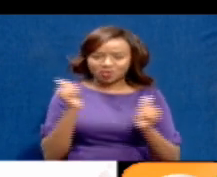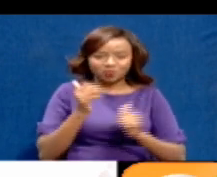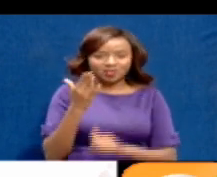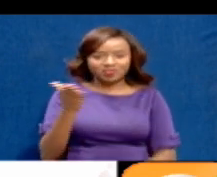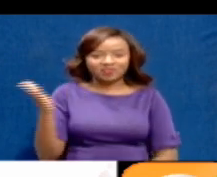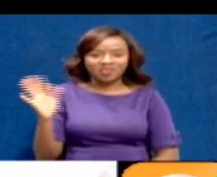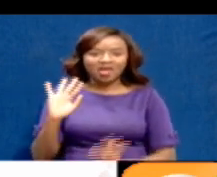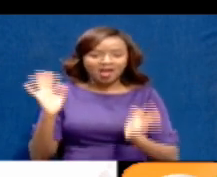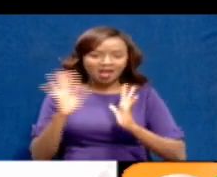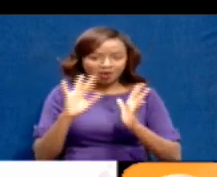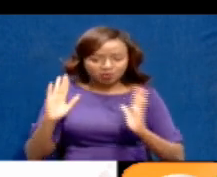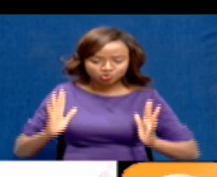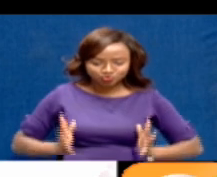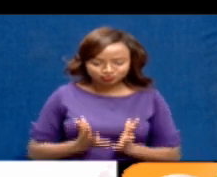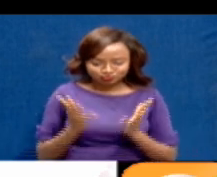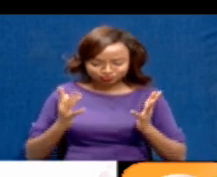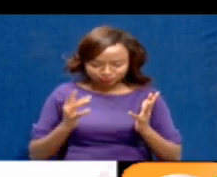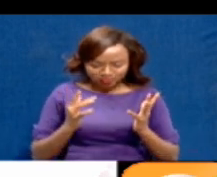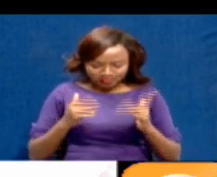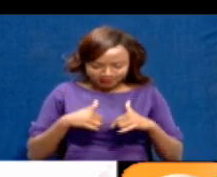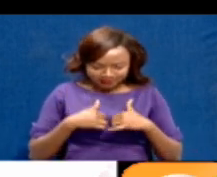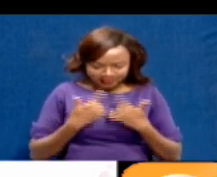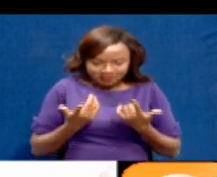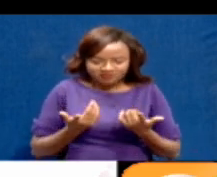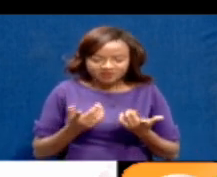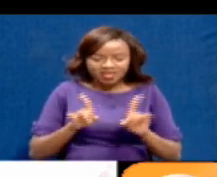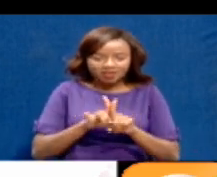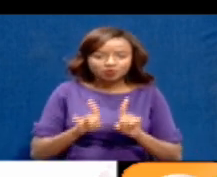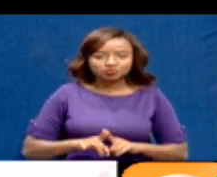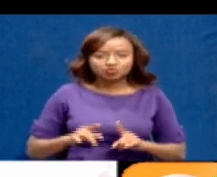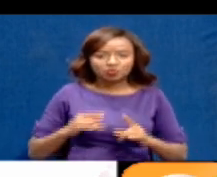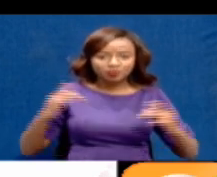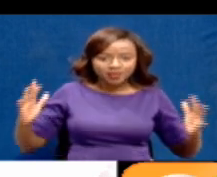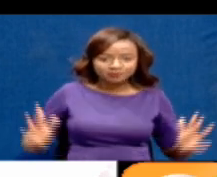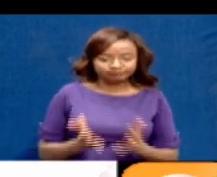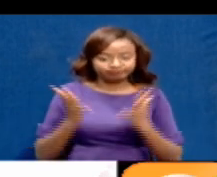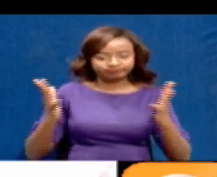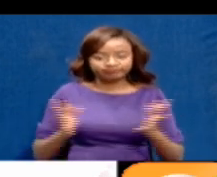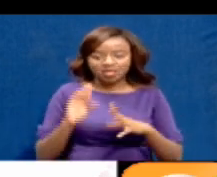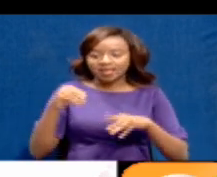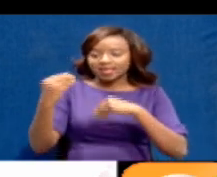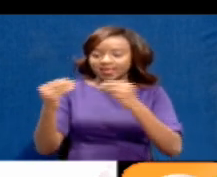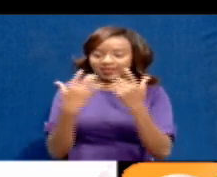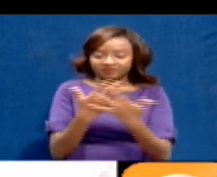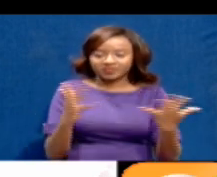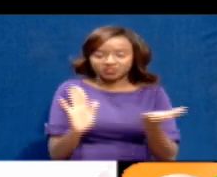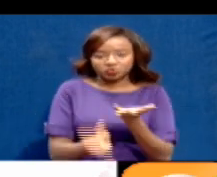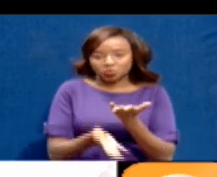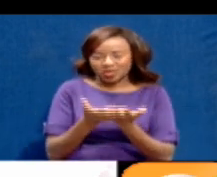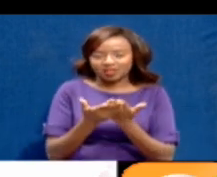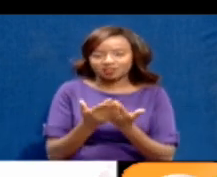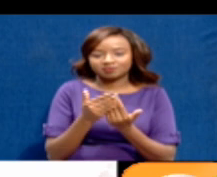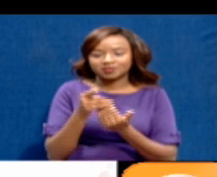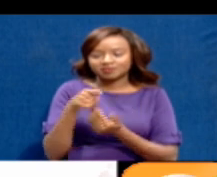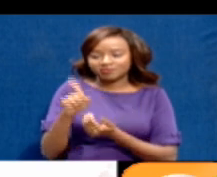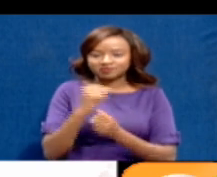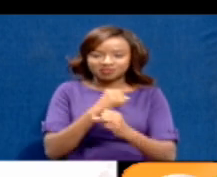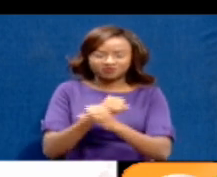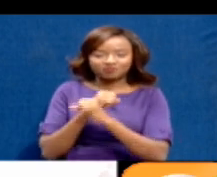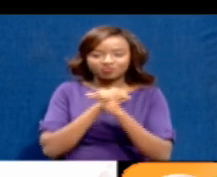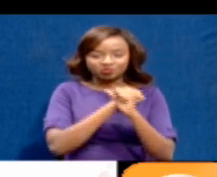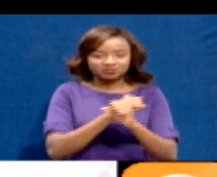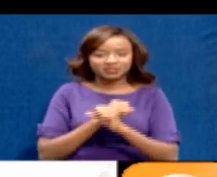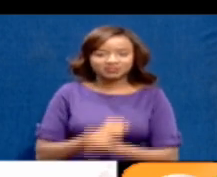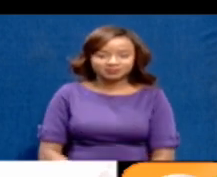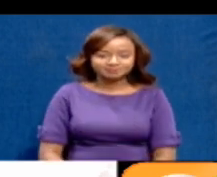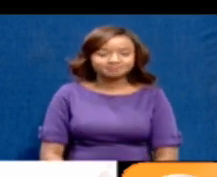their social well-being and also in terms of giving them the necessary gear whenever they're attending to patients in